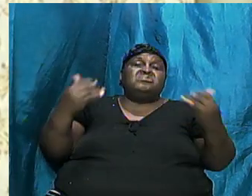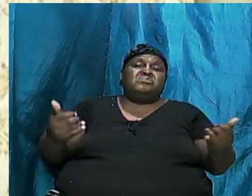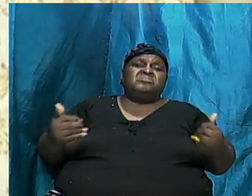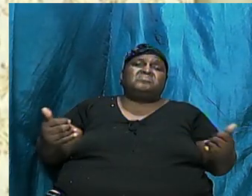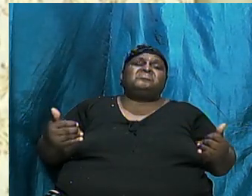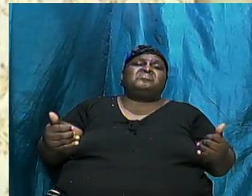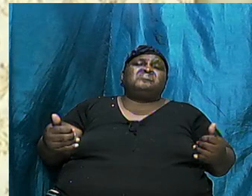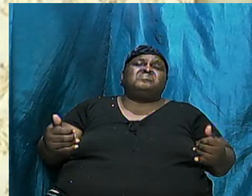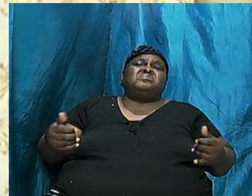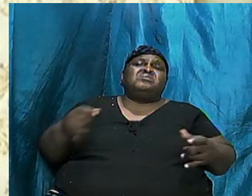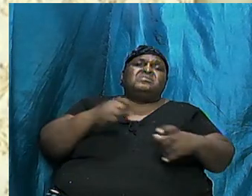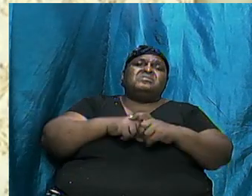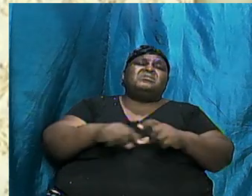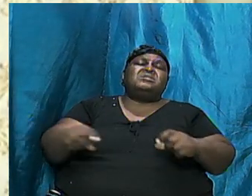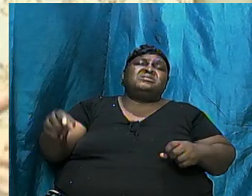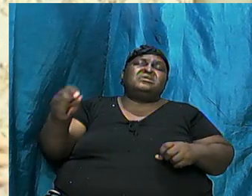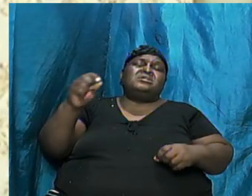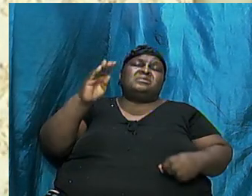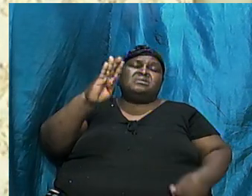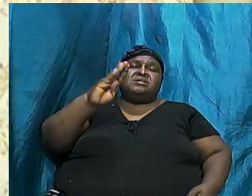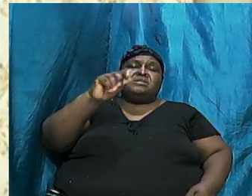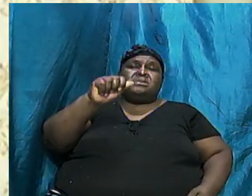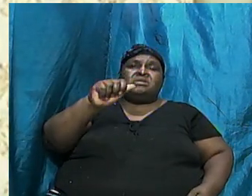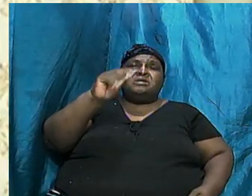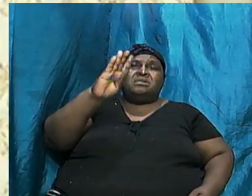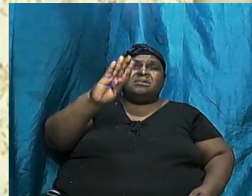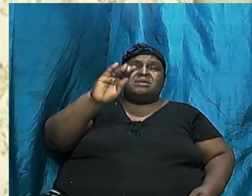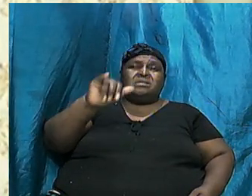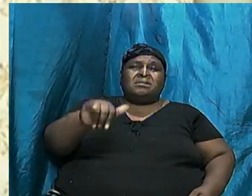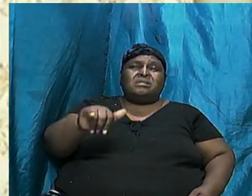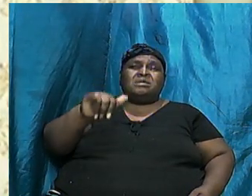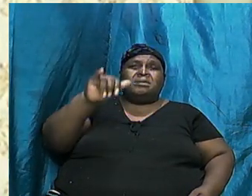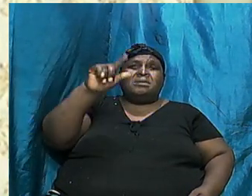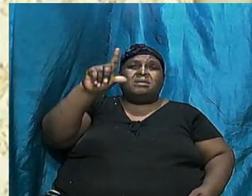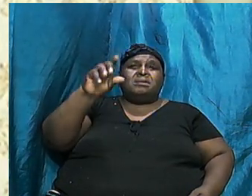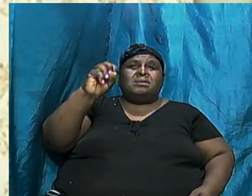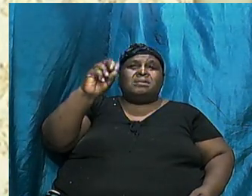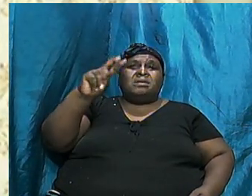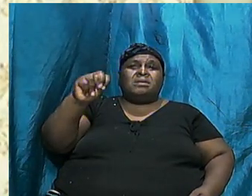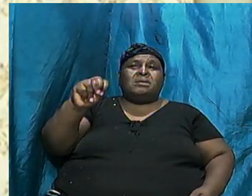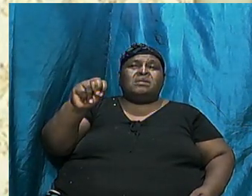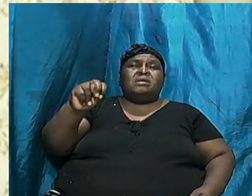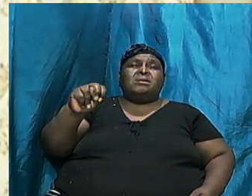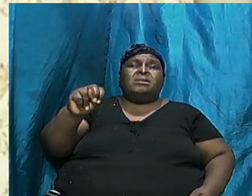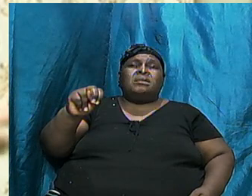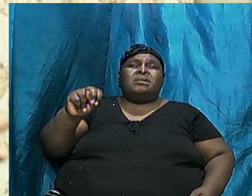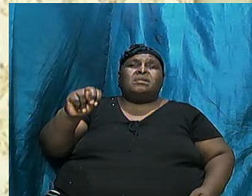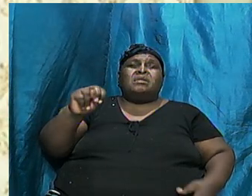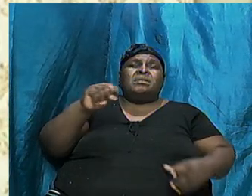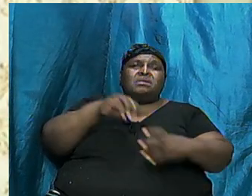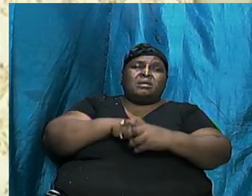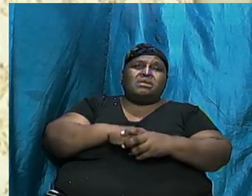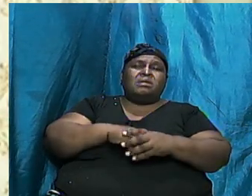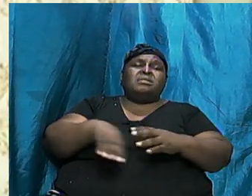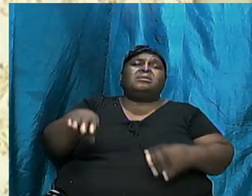Iraq. We all know that Persia is present day Iran.